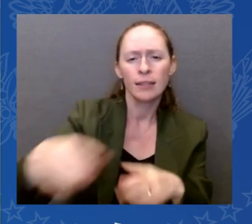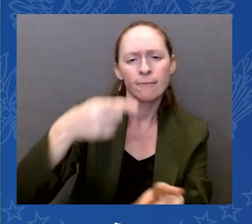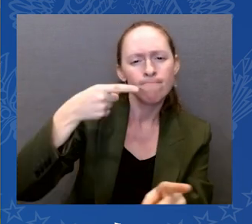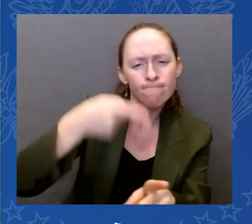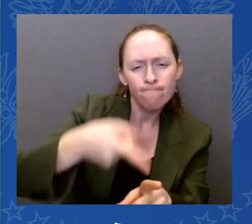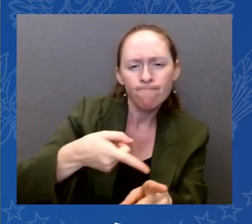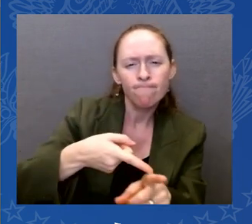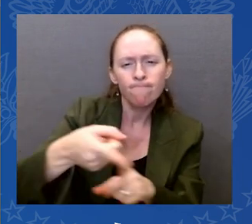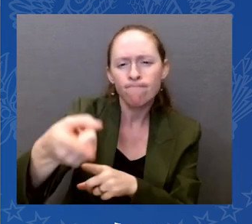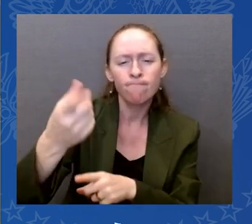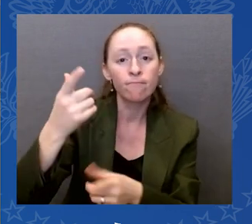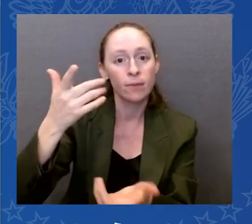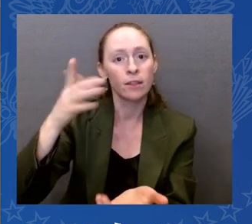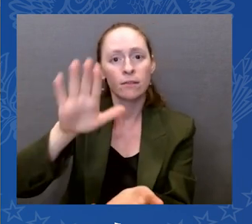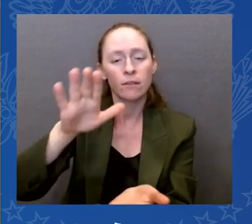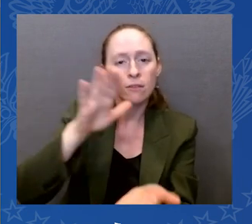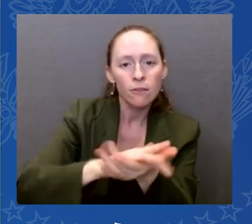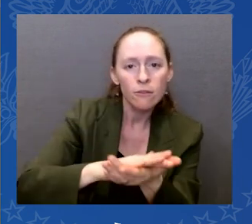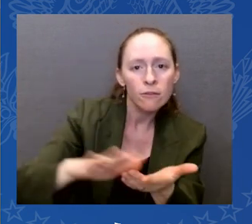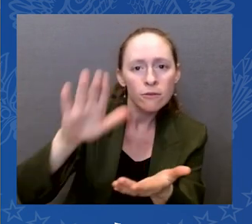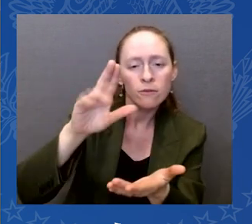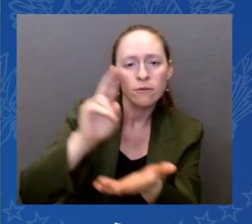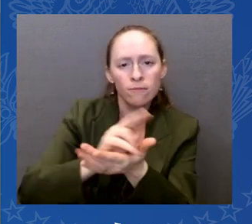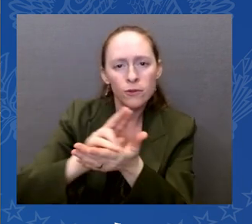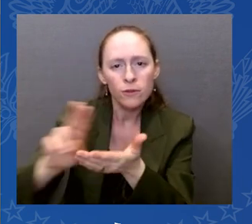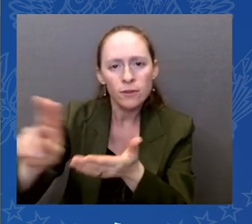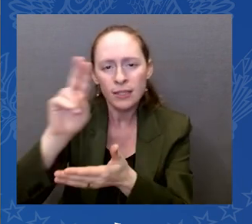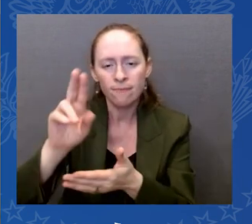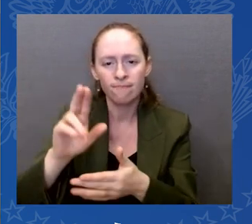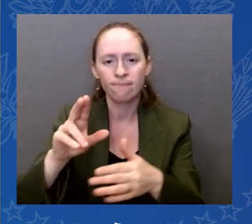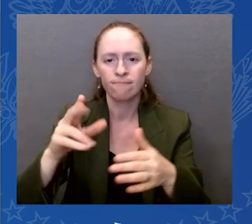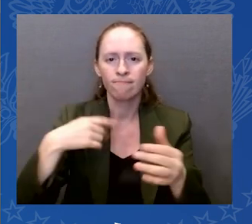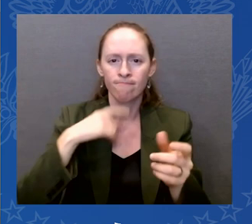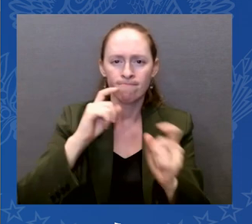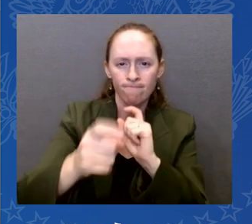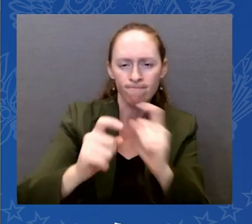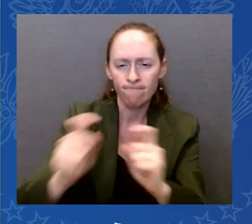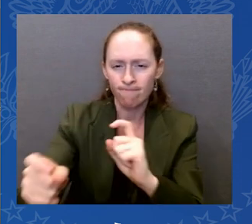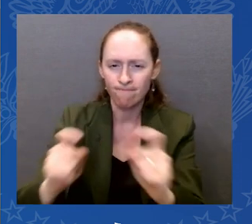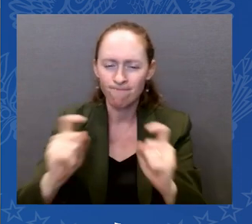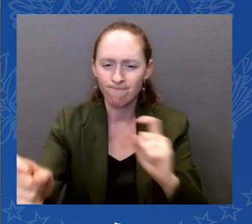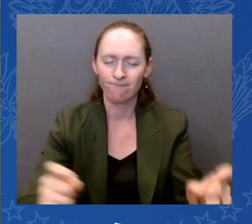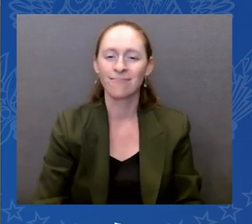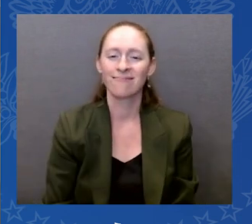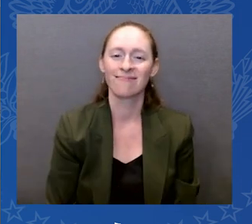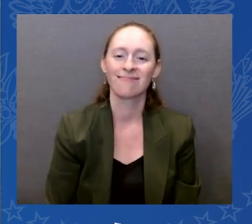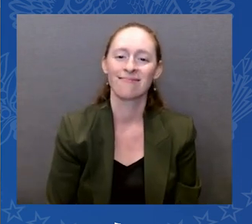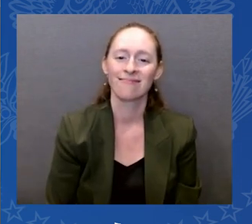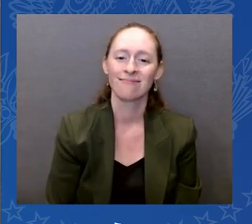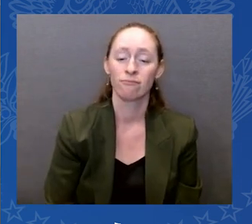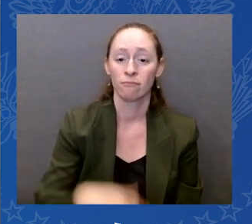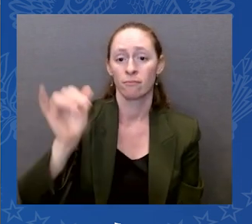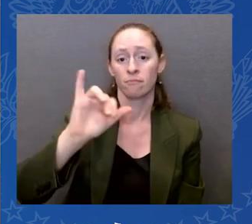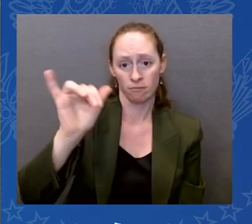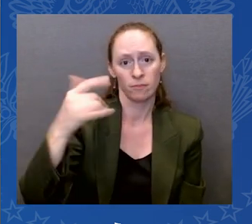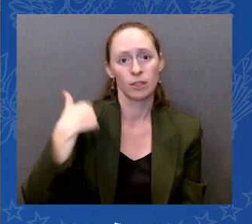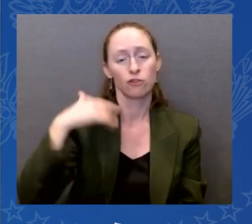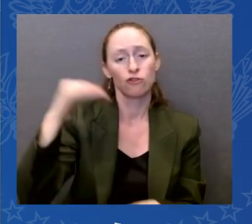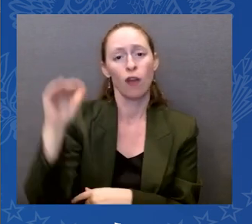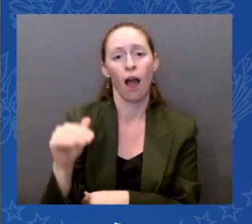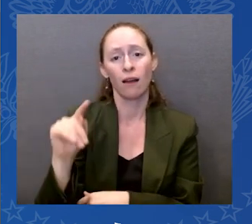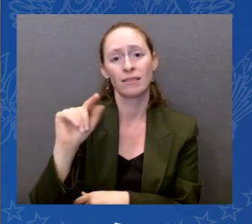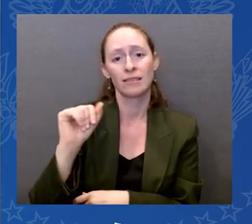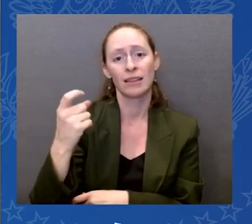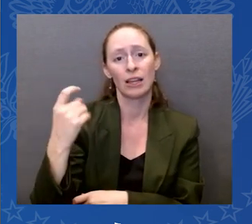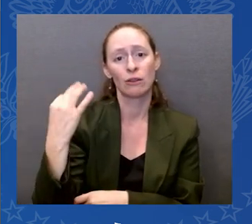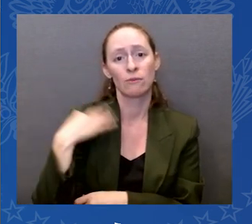And with the help of all of you, we expanded the Child Tax Credit, helping slash child poverty to be over 40 percent among Latinos with the